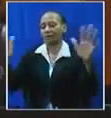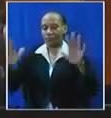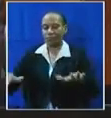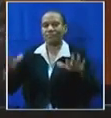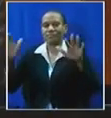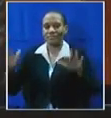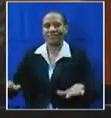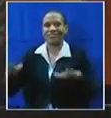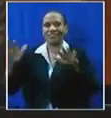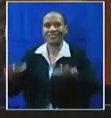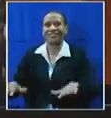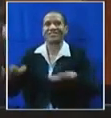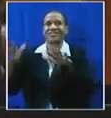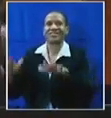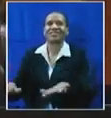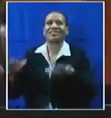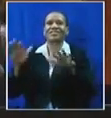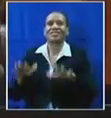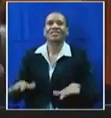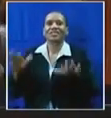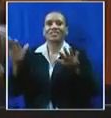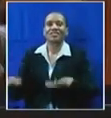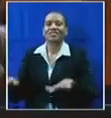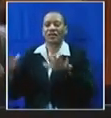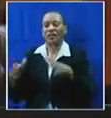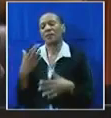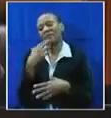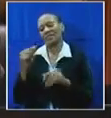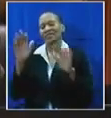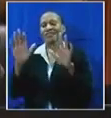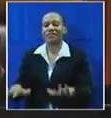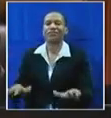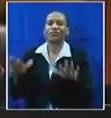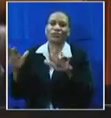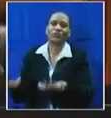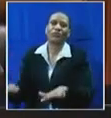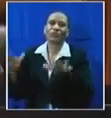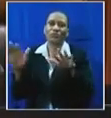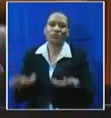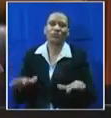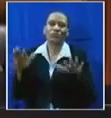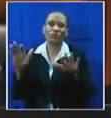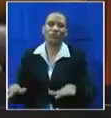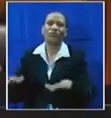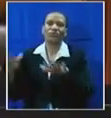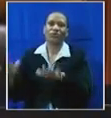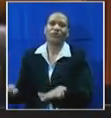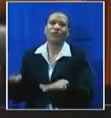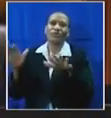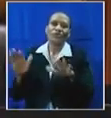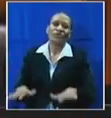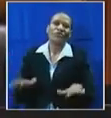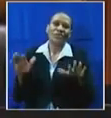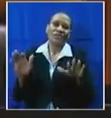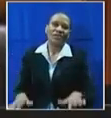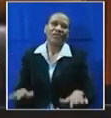house. Who's next? Can we have order, Chair, person? I don't want to. DP, I've got these things.